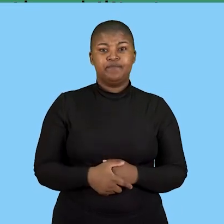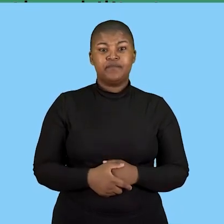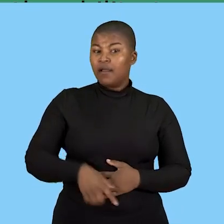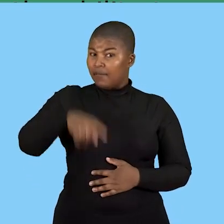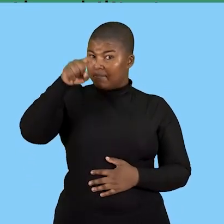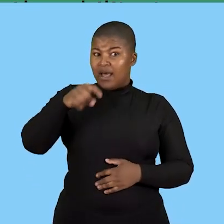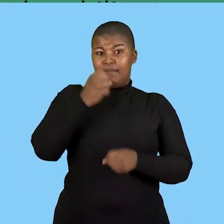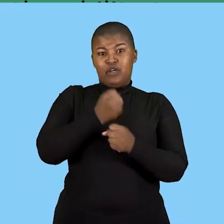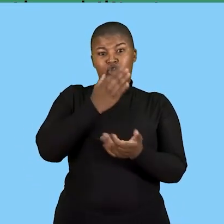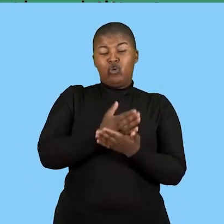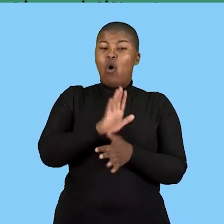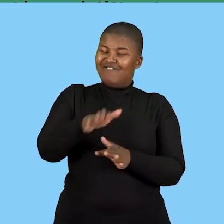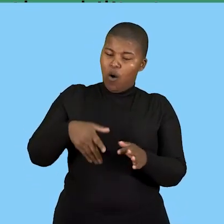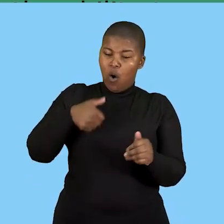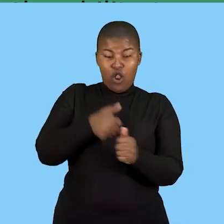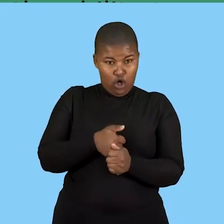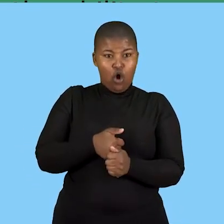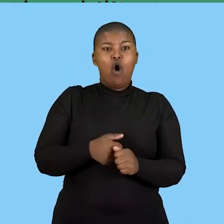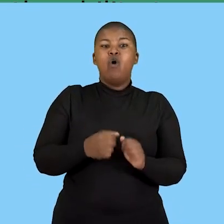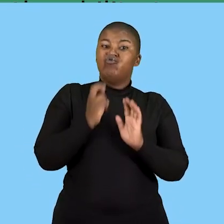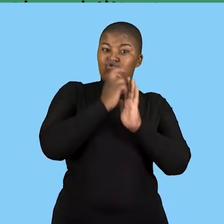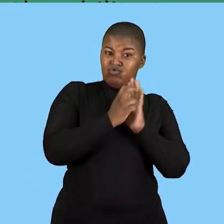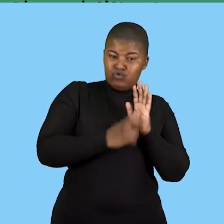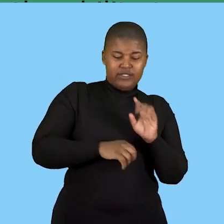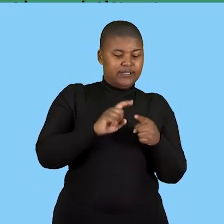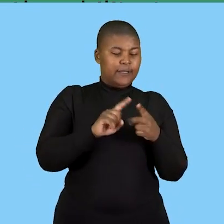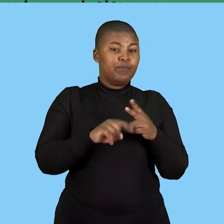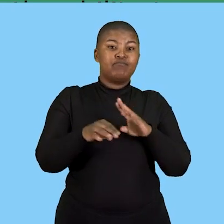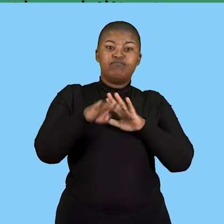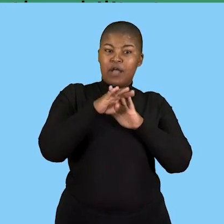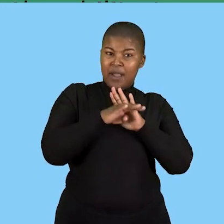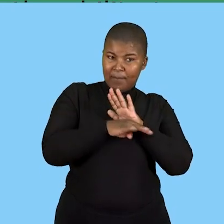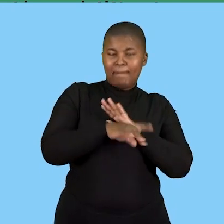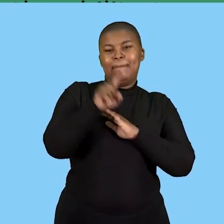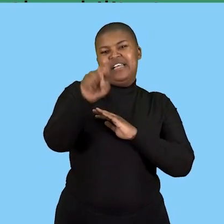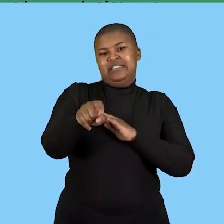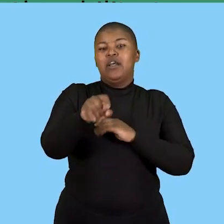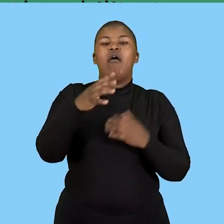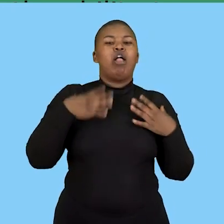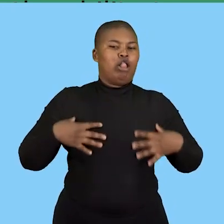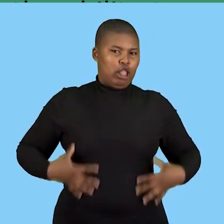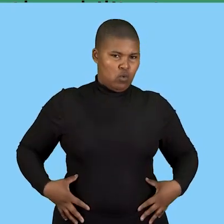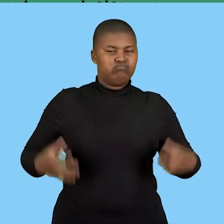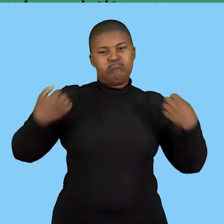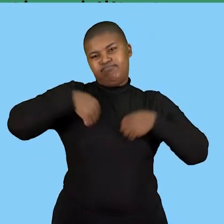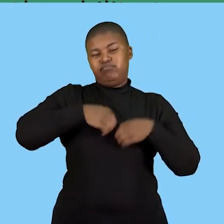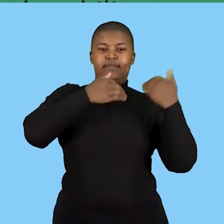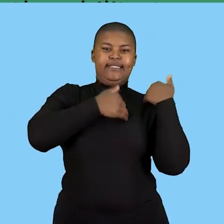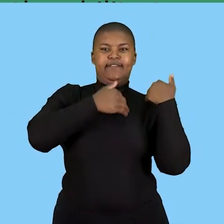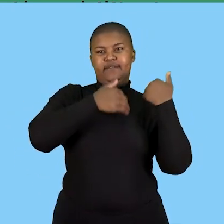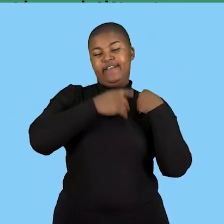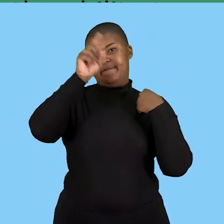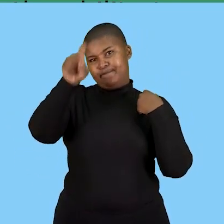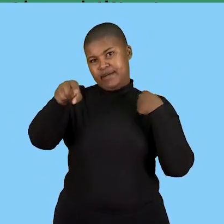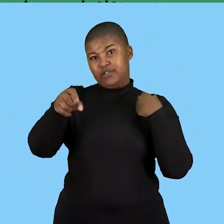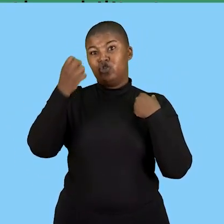is that they should cooperate and comply with the rules and procedures for example by wearing prescribed safety clothing as